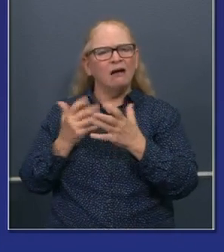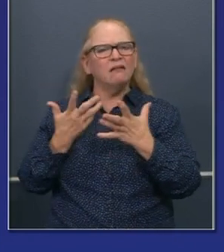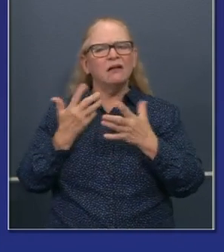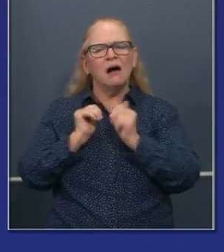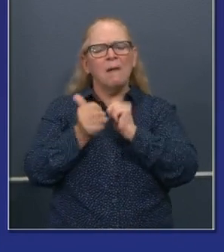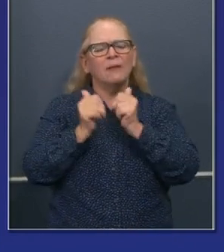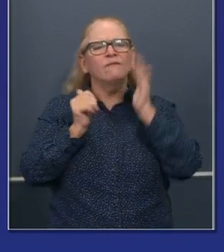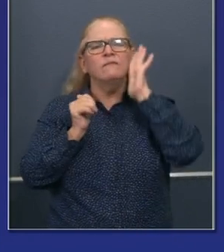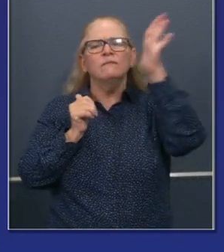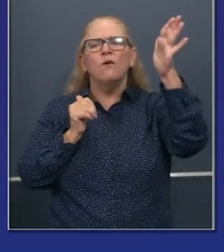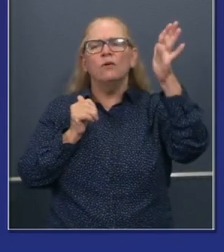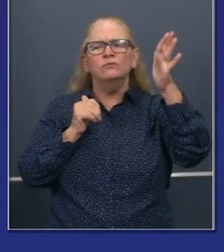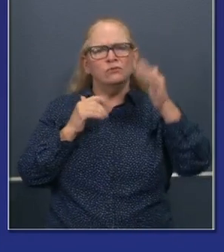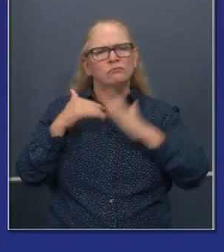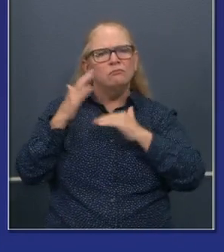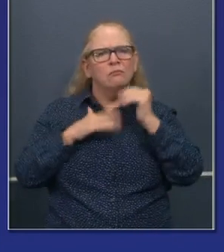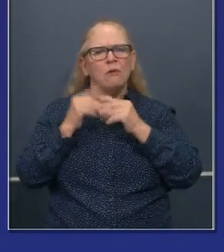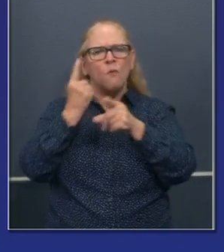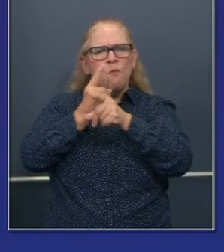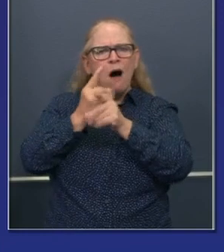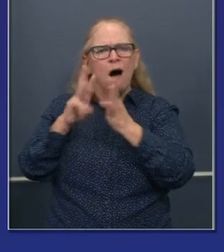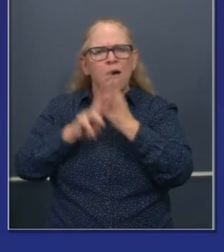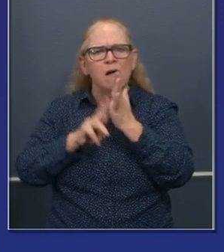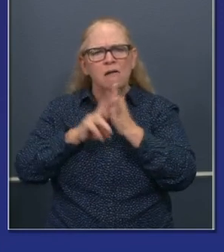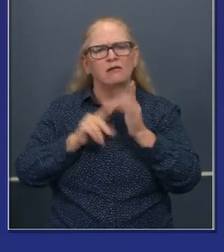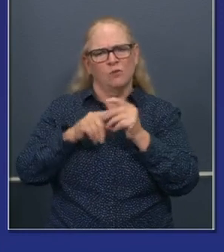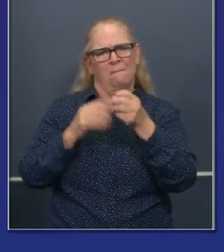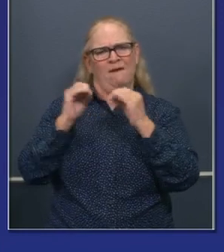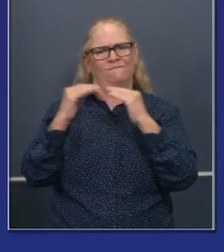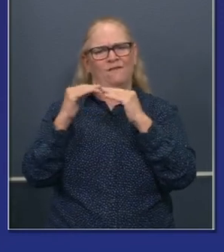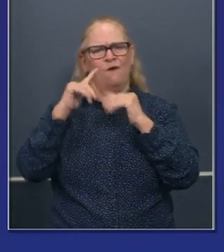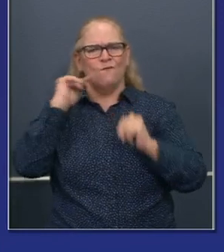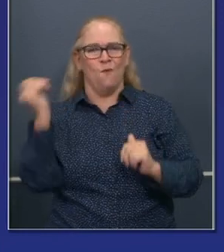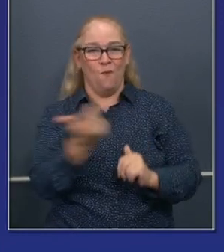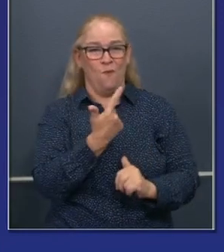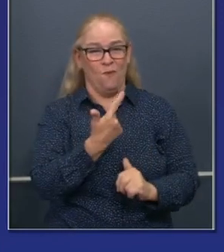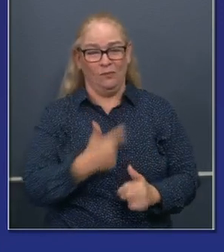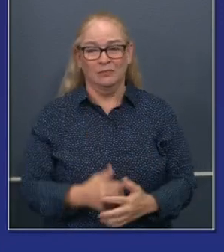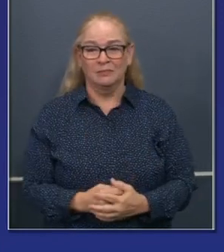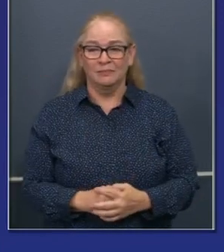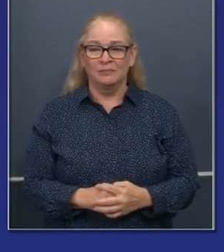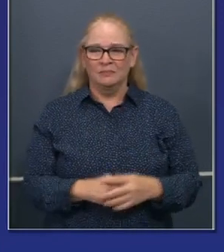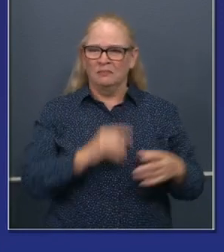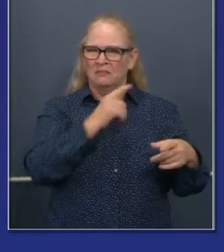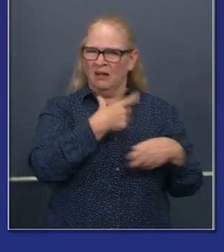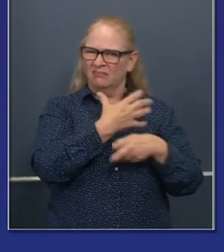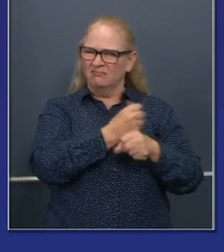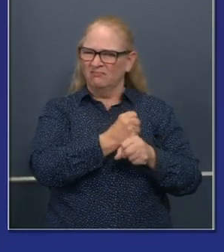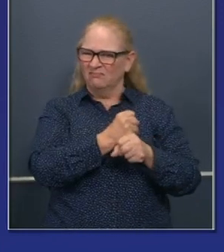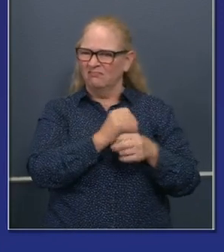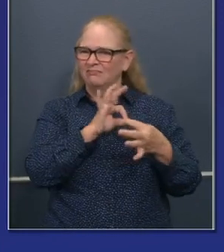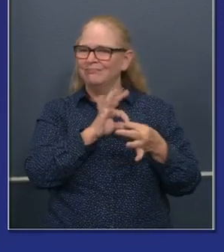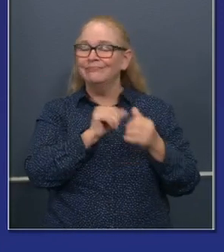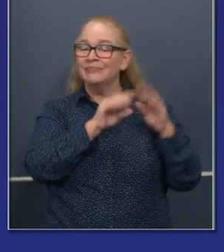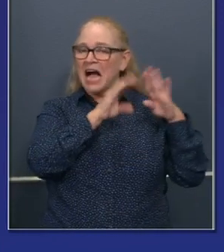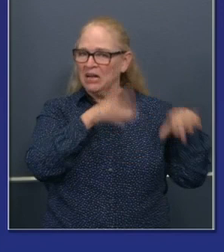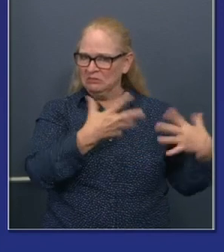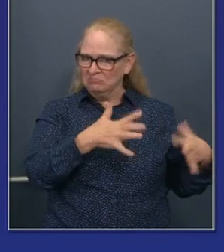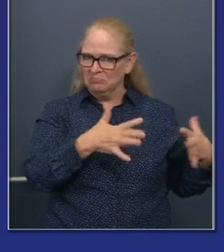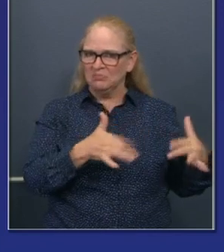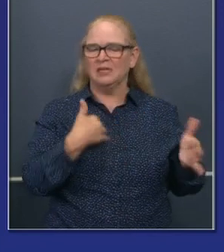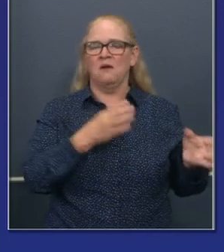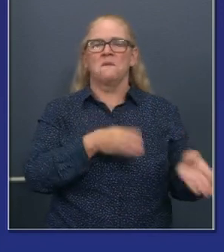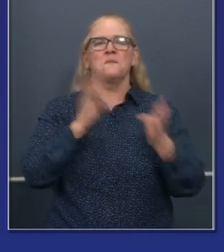And so that's a little bit of highlight on what we've done to support the economy. Let's talk specifically now the work we've done to support businesses.